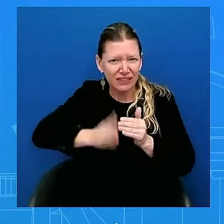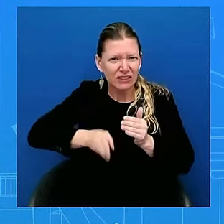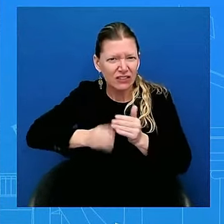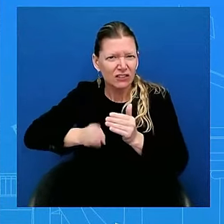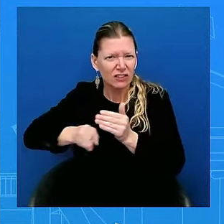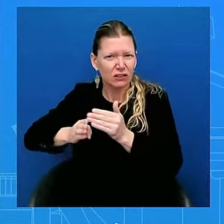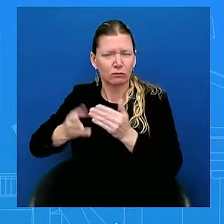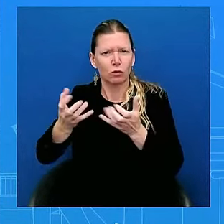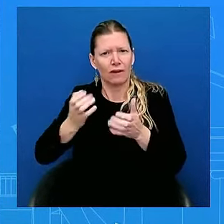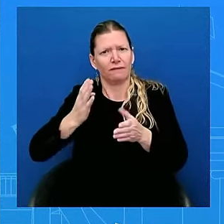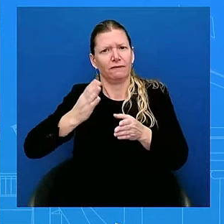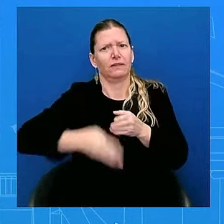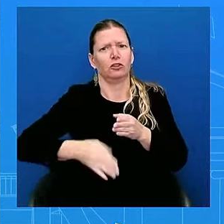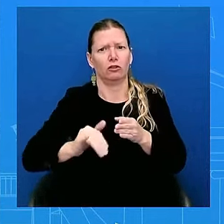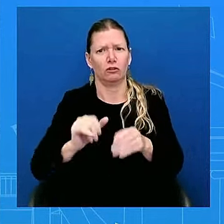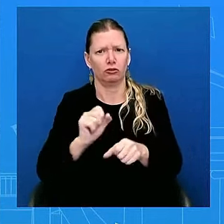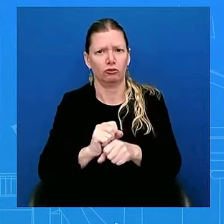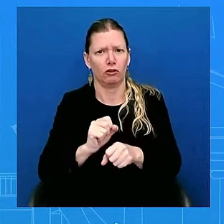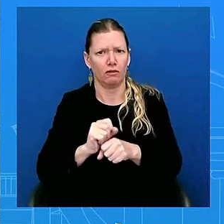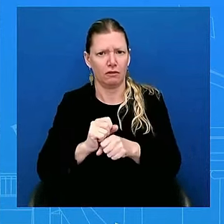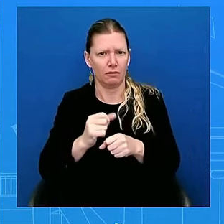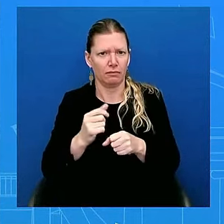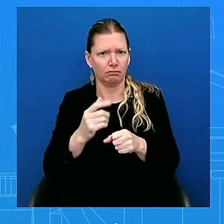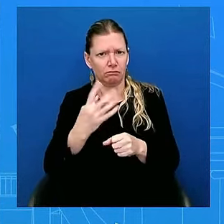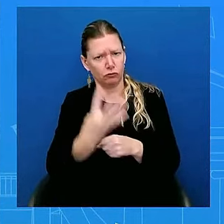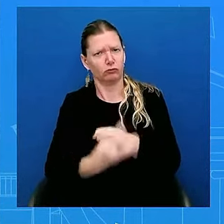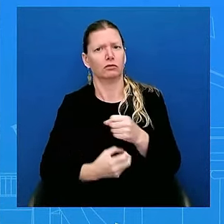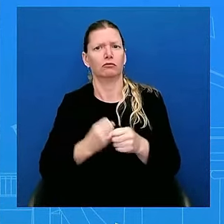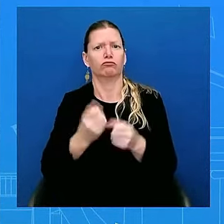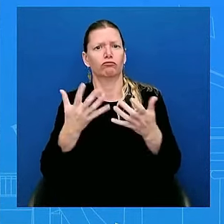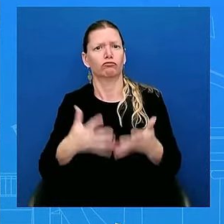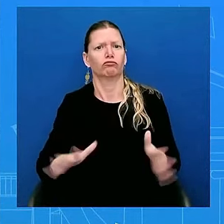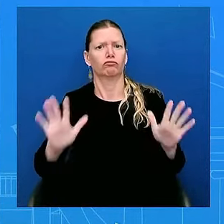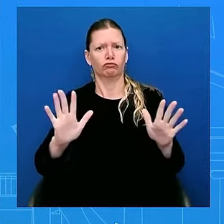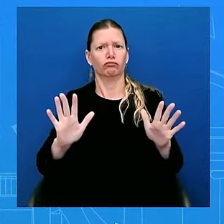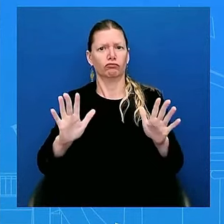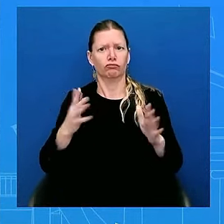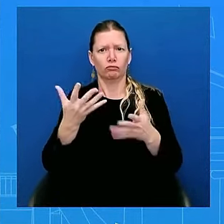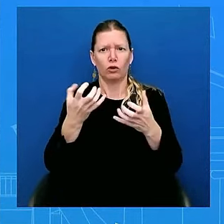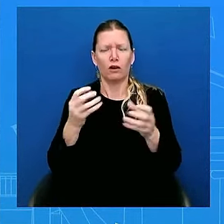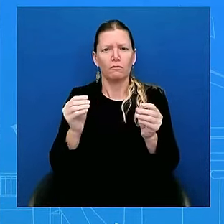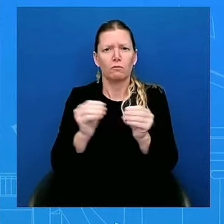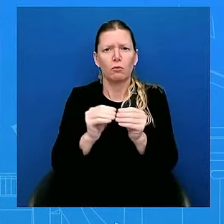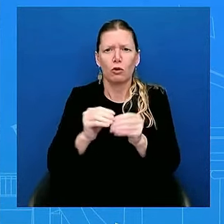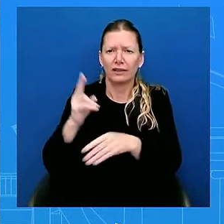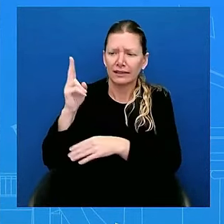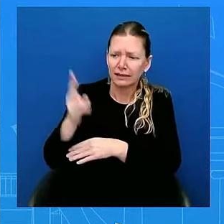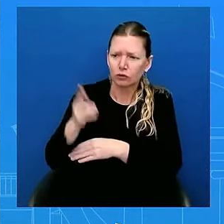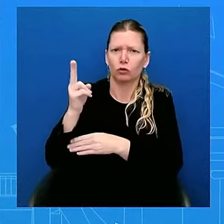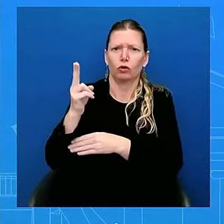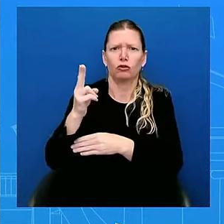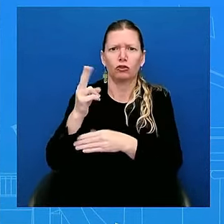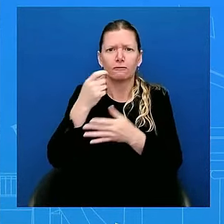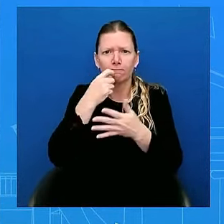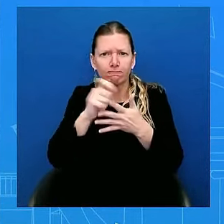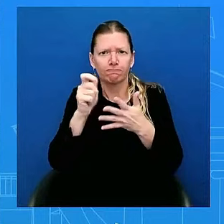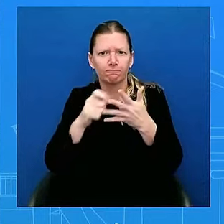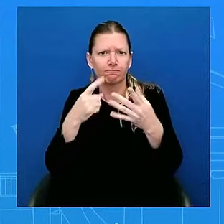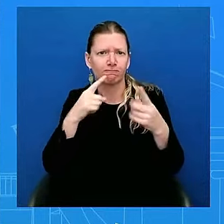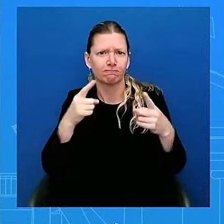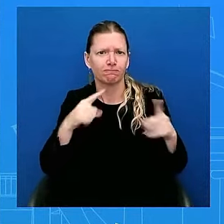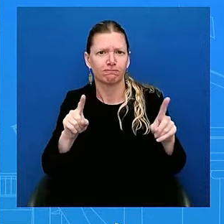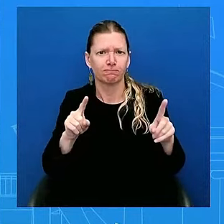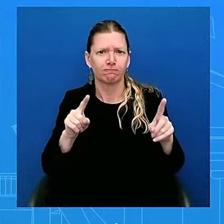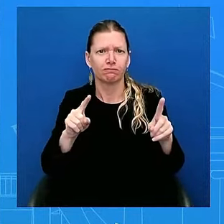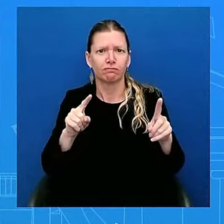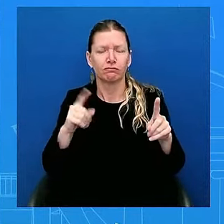didn't step down from campaigning or from running because he didn't believe he can serve in a